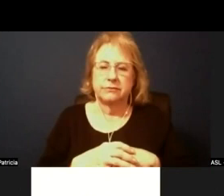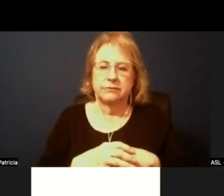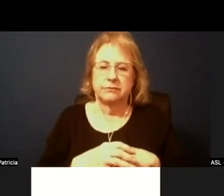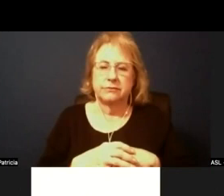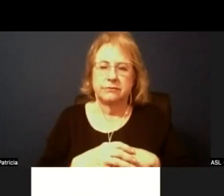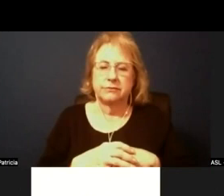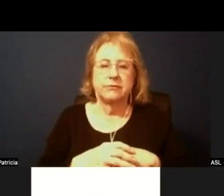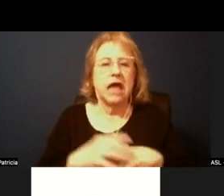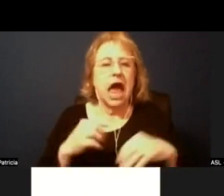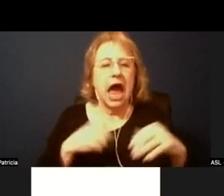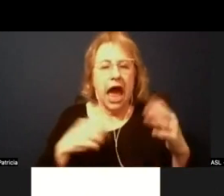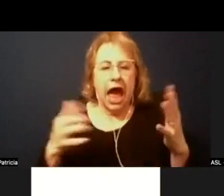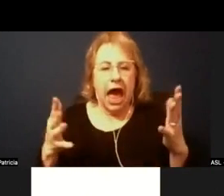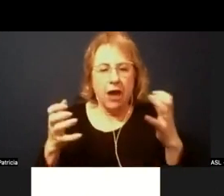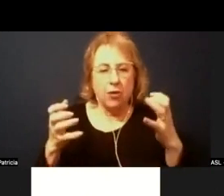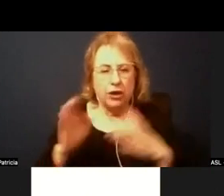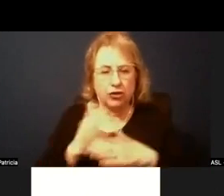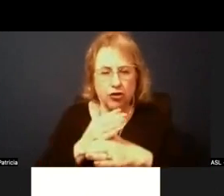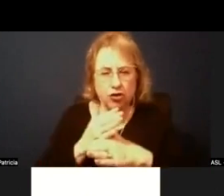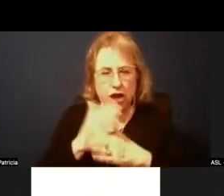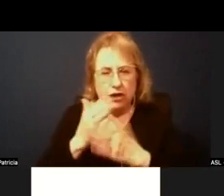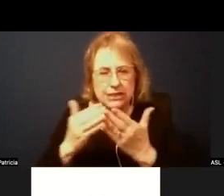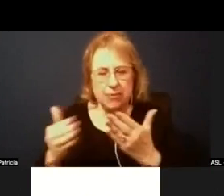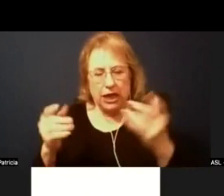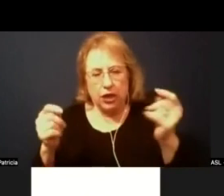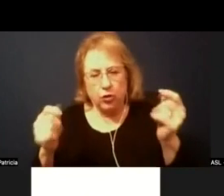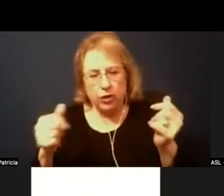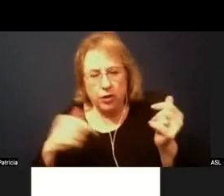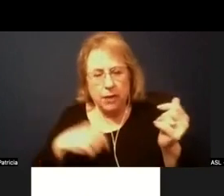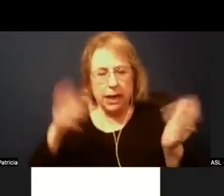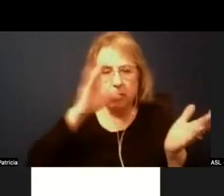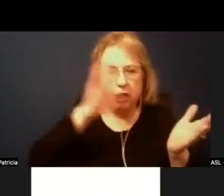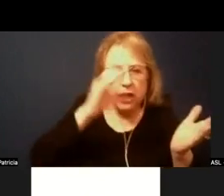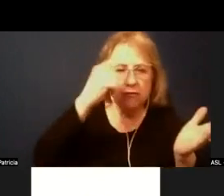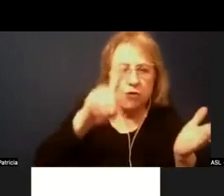I want to share something really quickly, but I'm looking for a date wait.